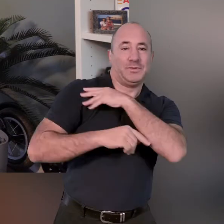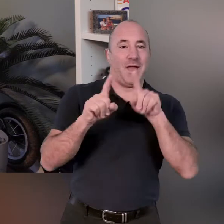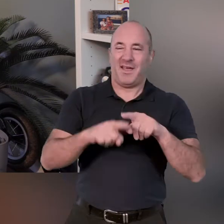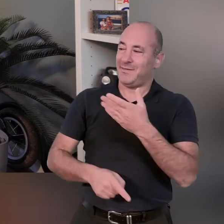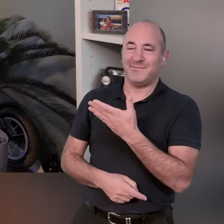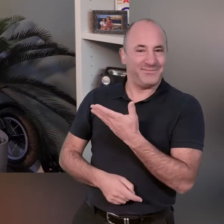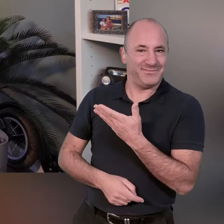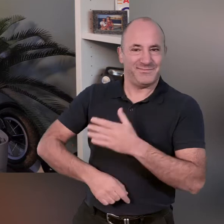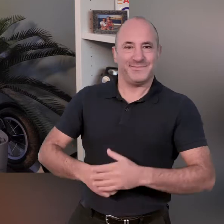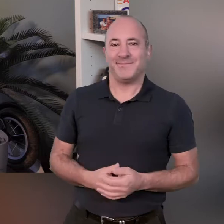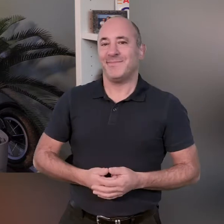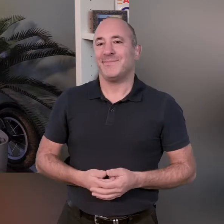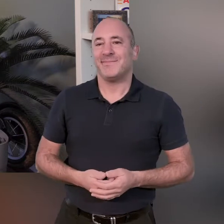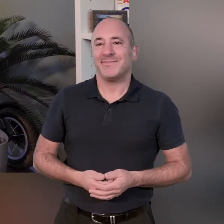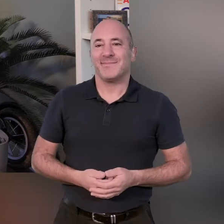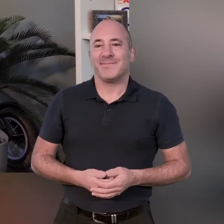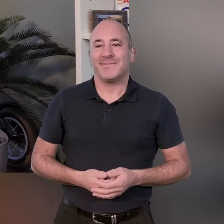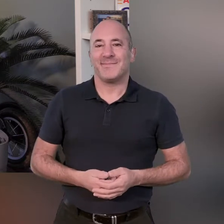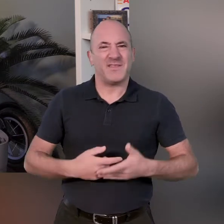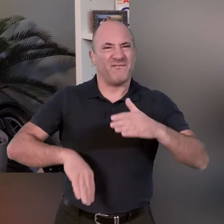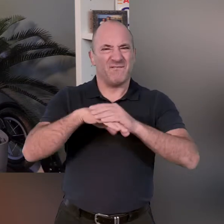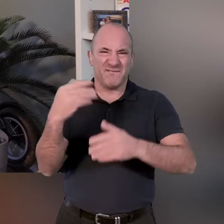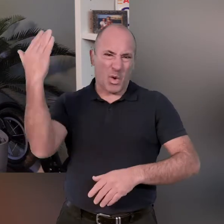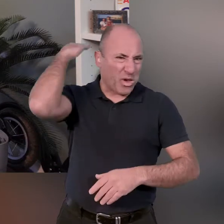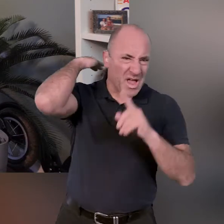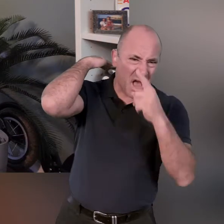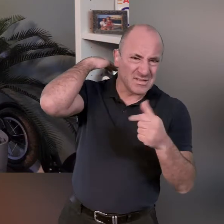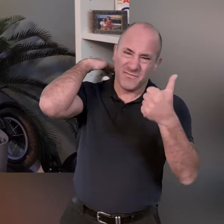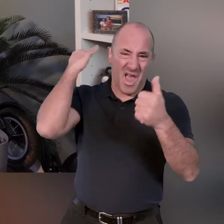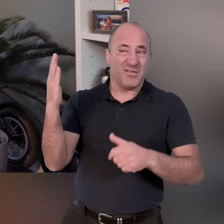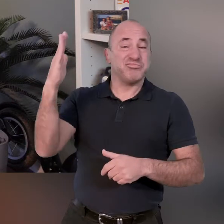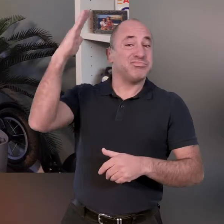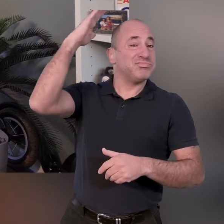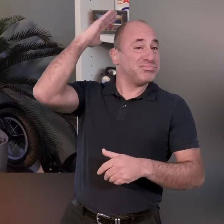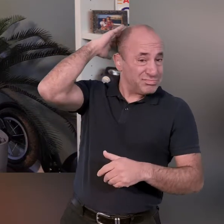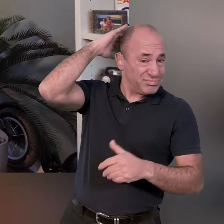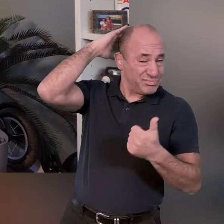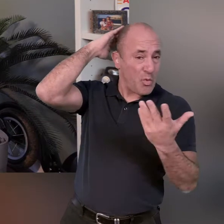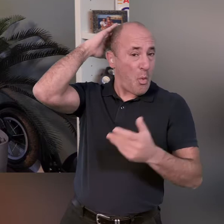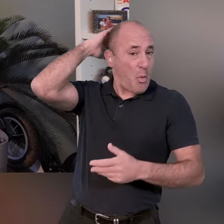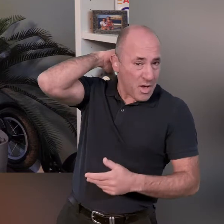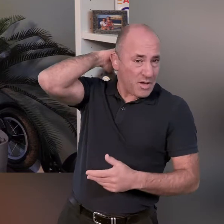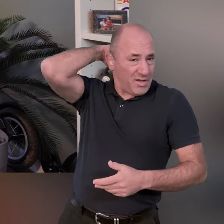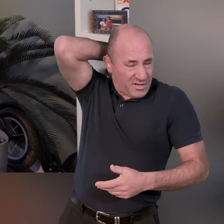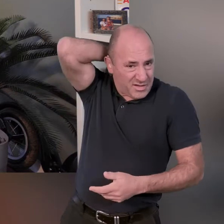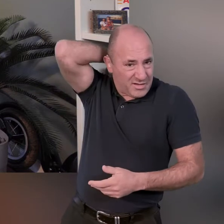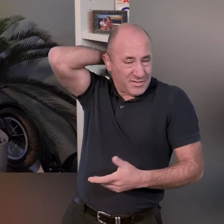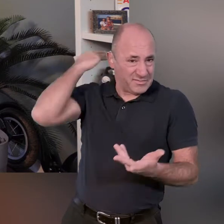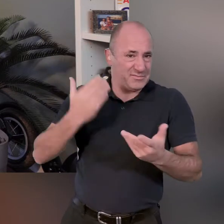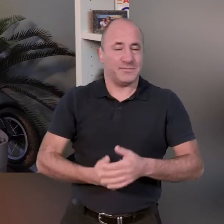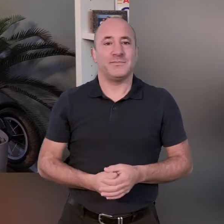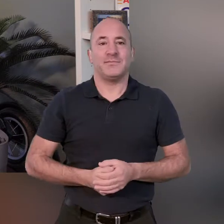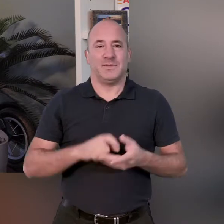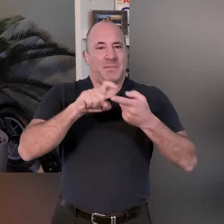excellent so again if you can't get all the way over so it's bringing the hand up over our head and then down to